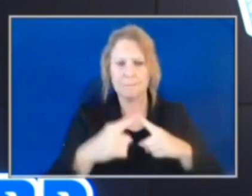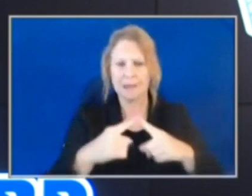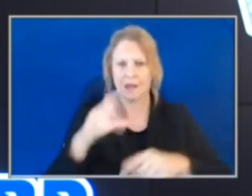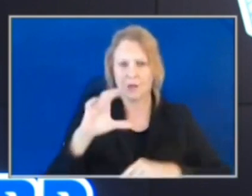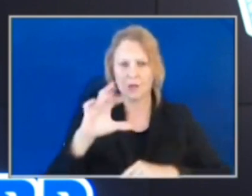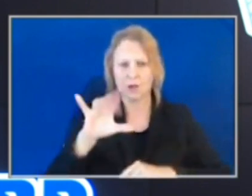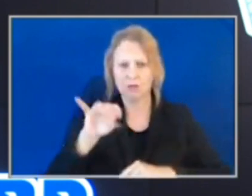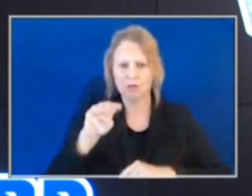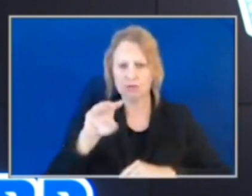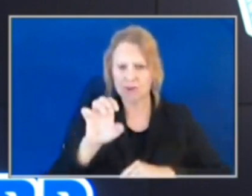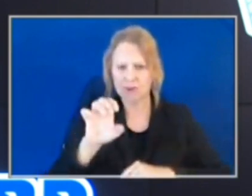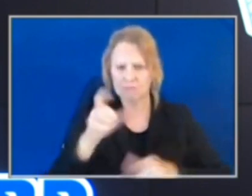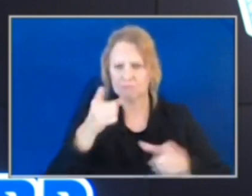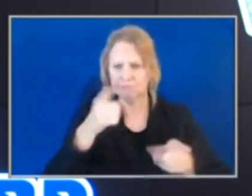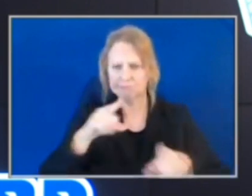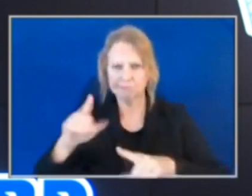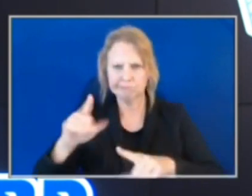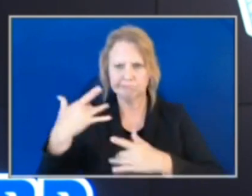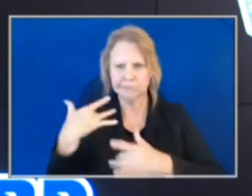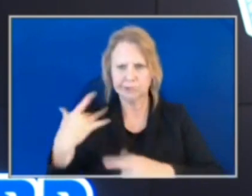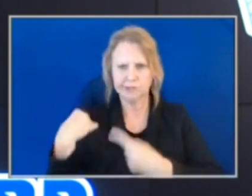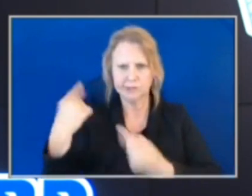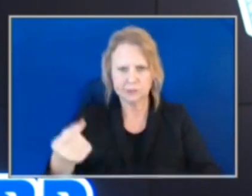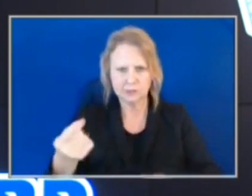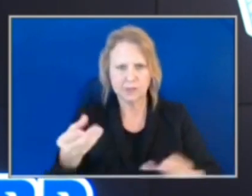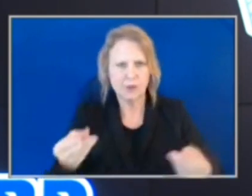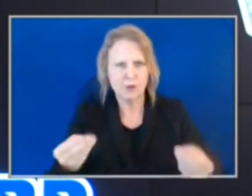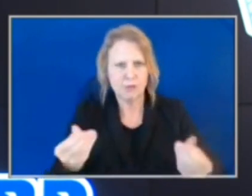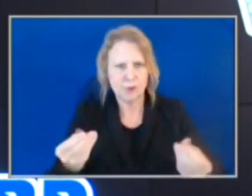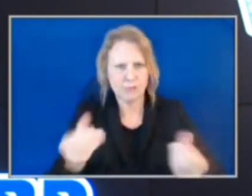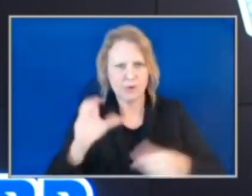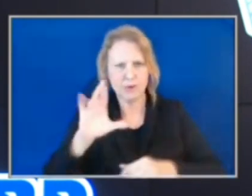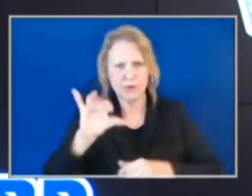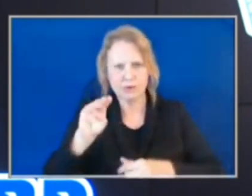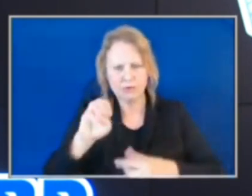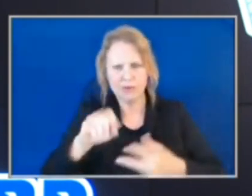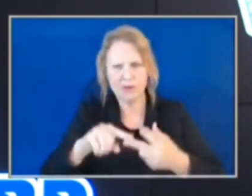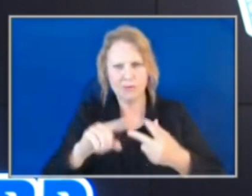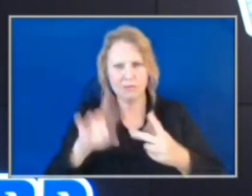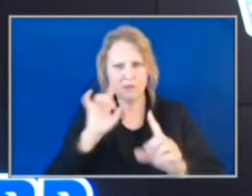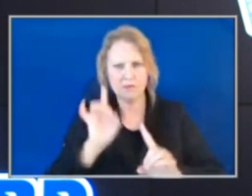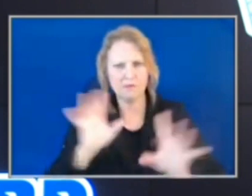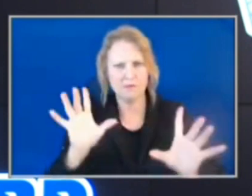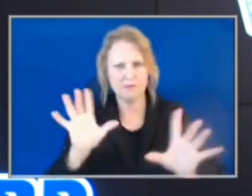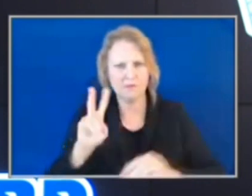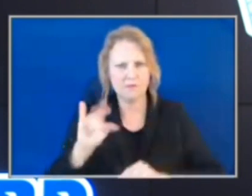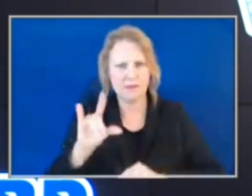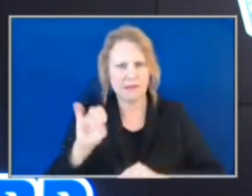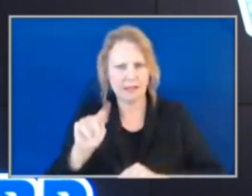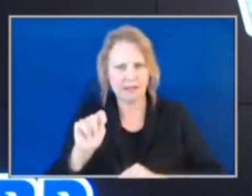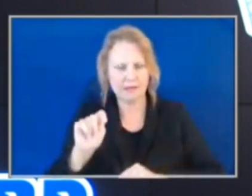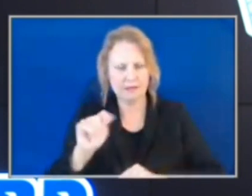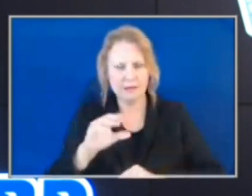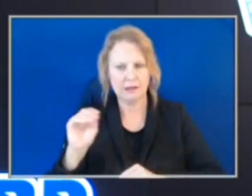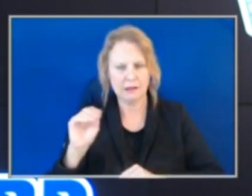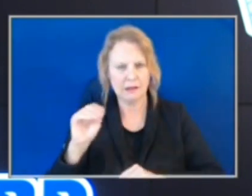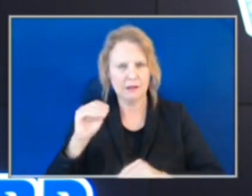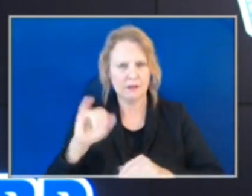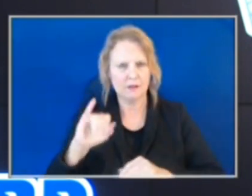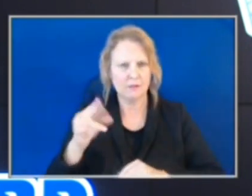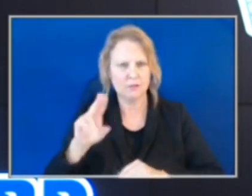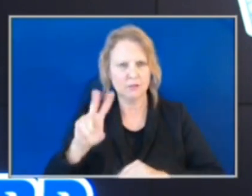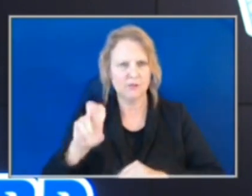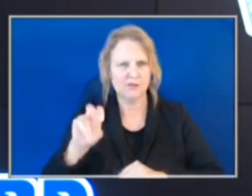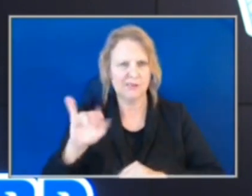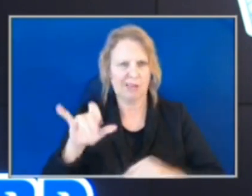responses to property crime, violent crime, and to juveniles. You'll also hear about some legislative updates and